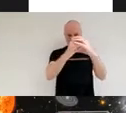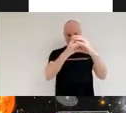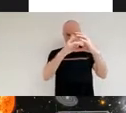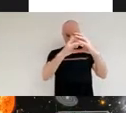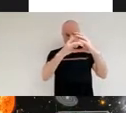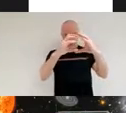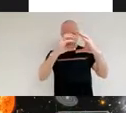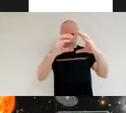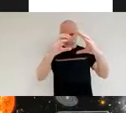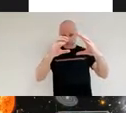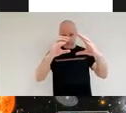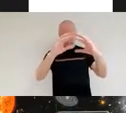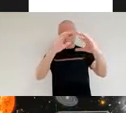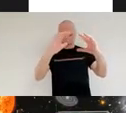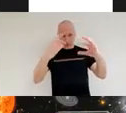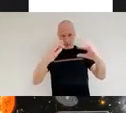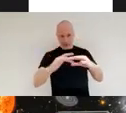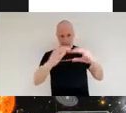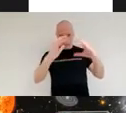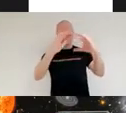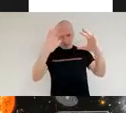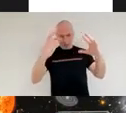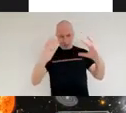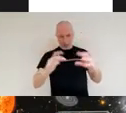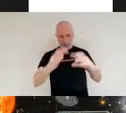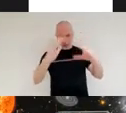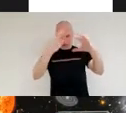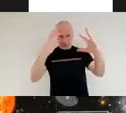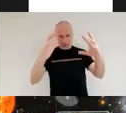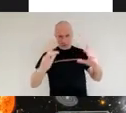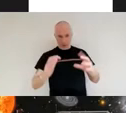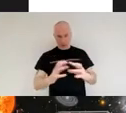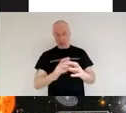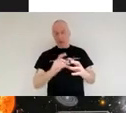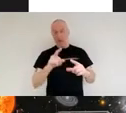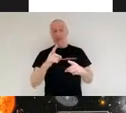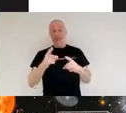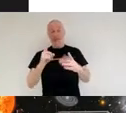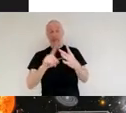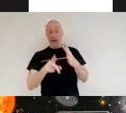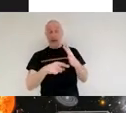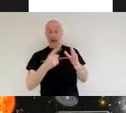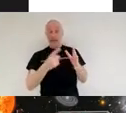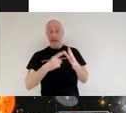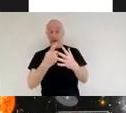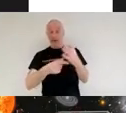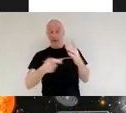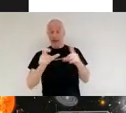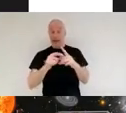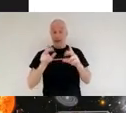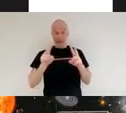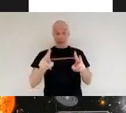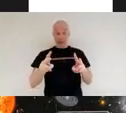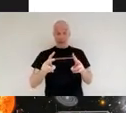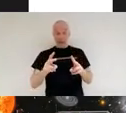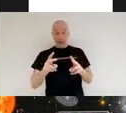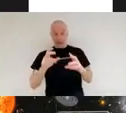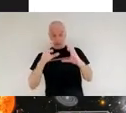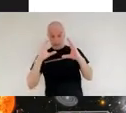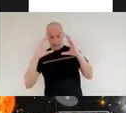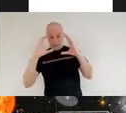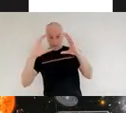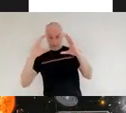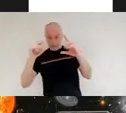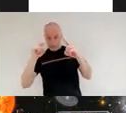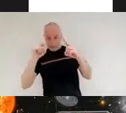good imaging capability albeit in the infrared and with its phenomenal spectroscopic capabilities what